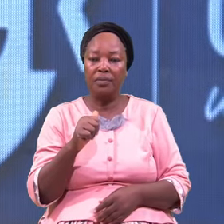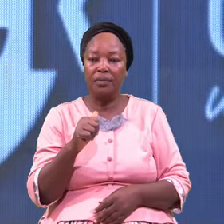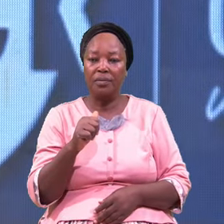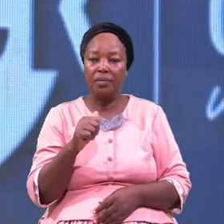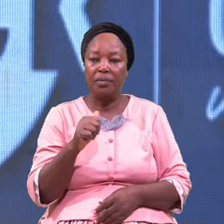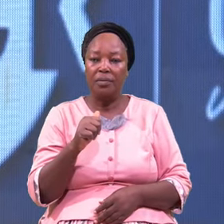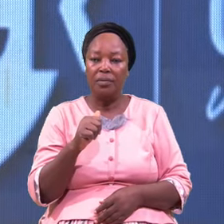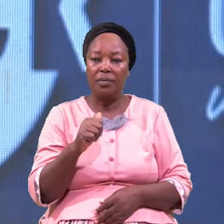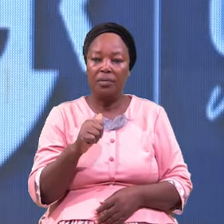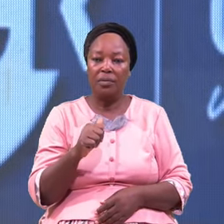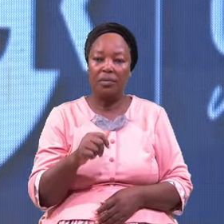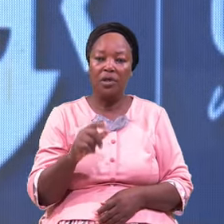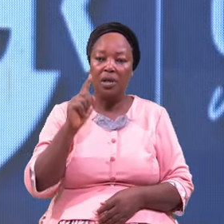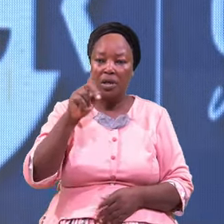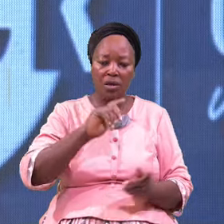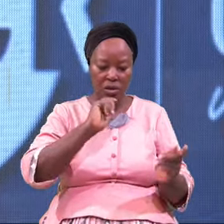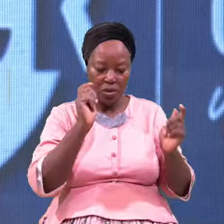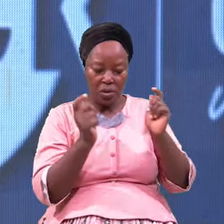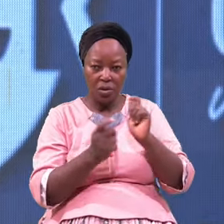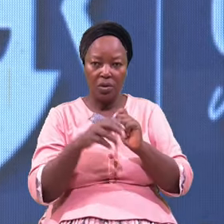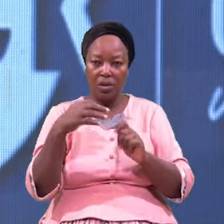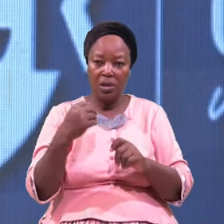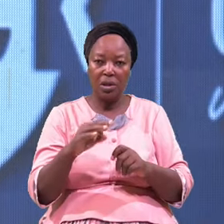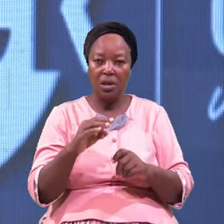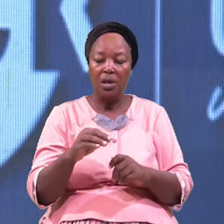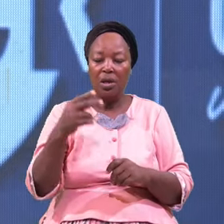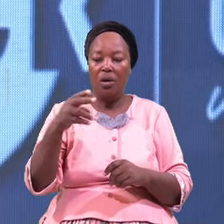He touched the hollow Of his side